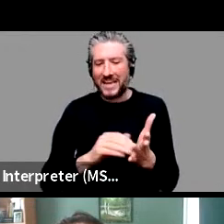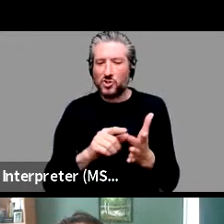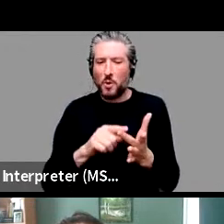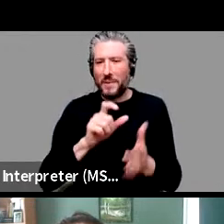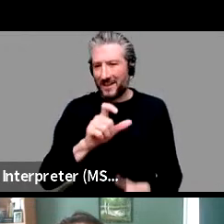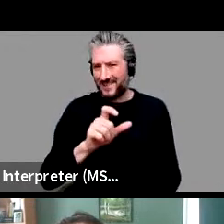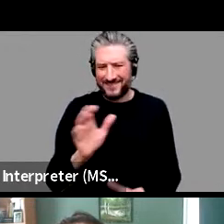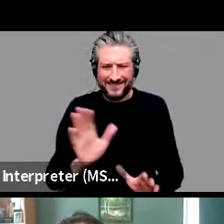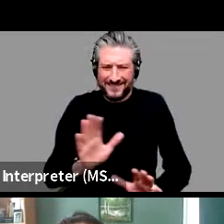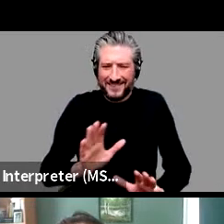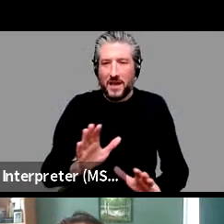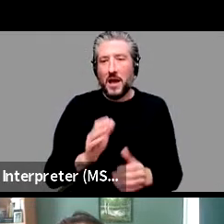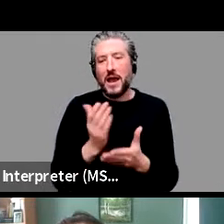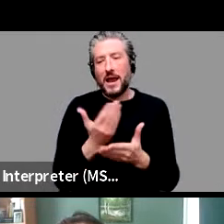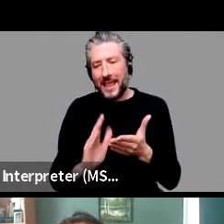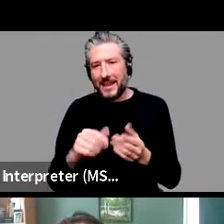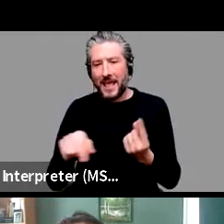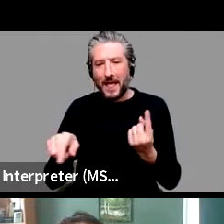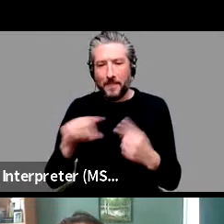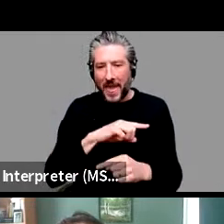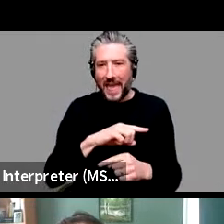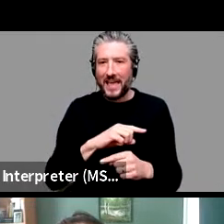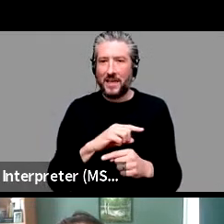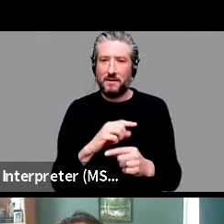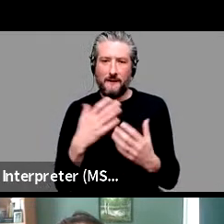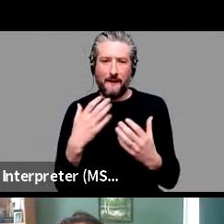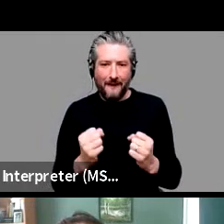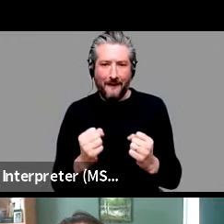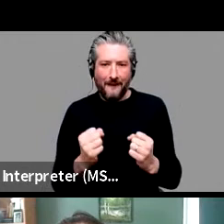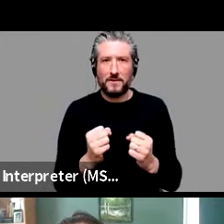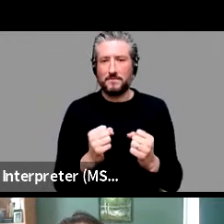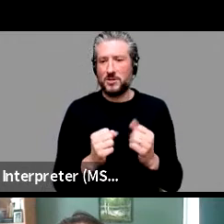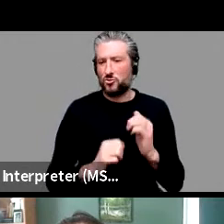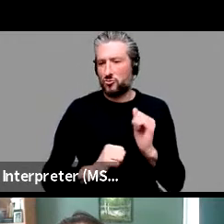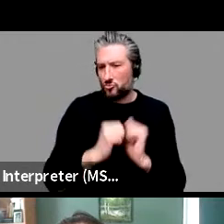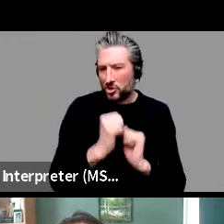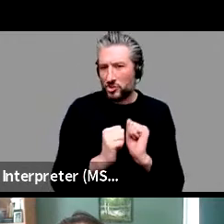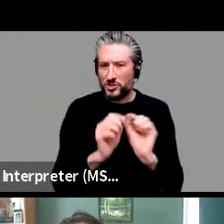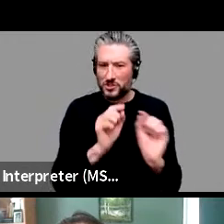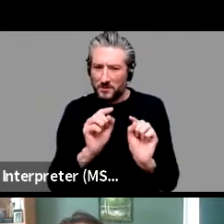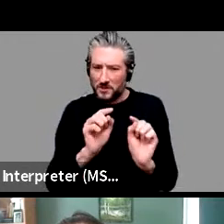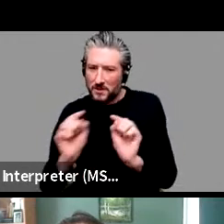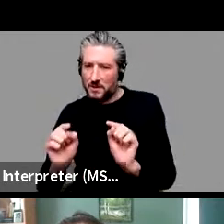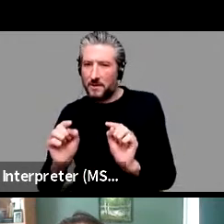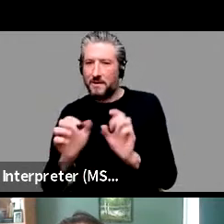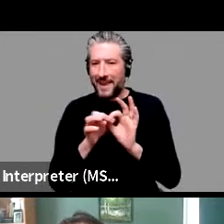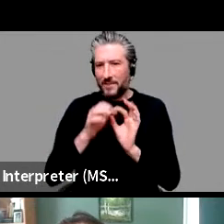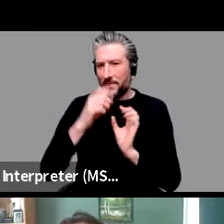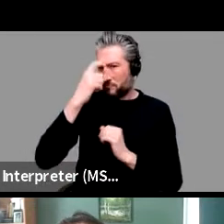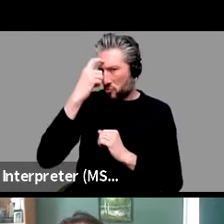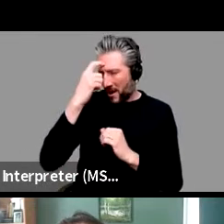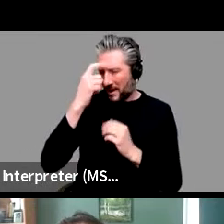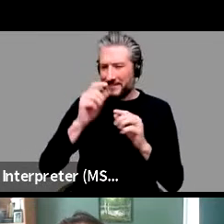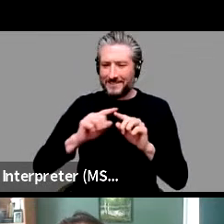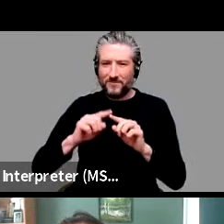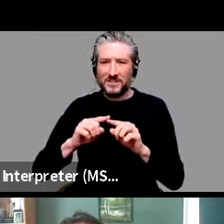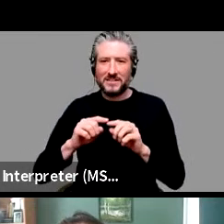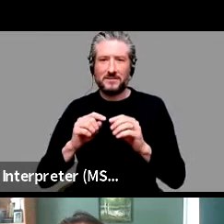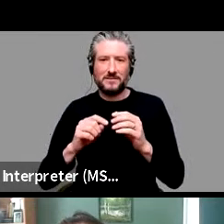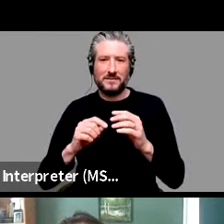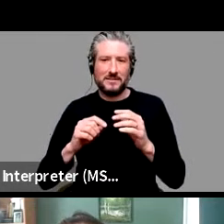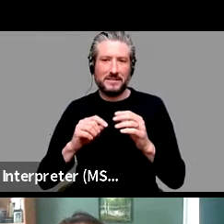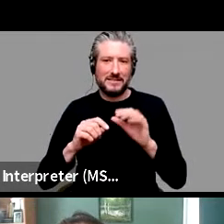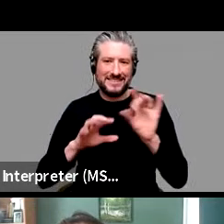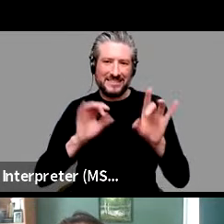structure, right? Like every, you know, each, each instance is a distributed representation in the brain and it's overlapping. Otherwise you'd have these combinatorial